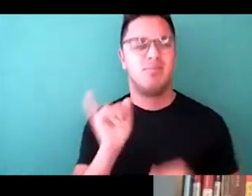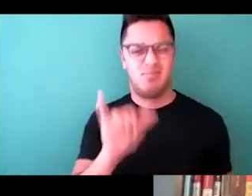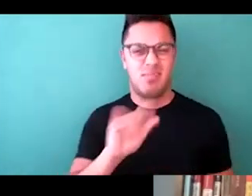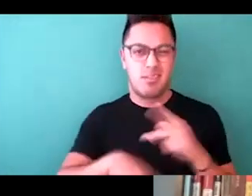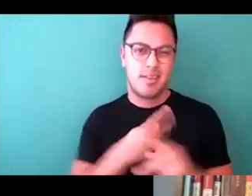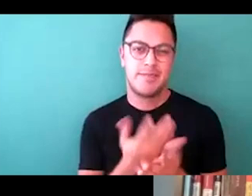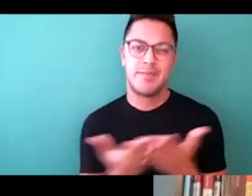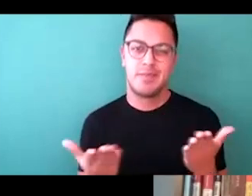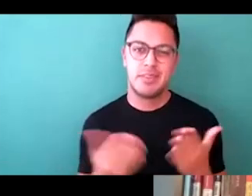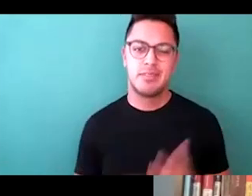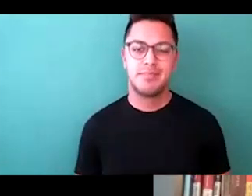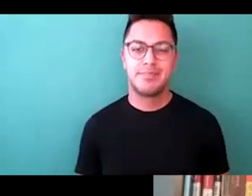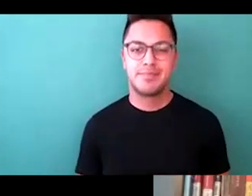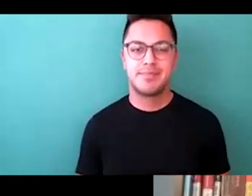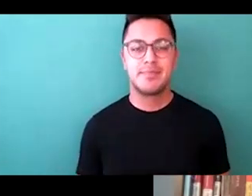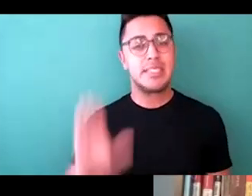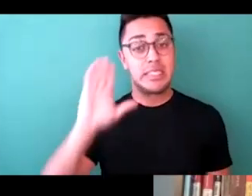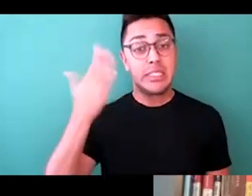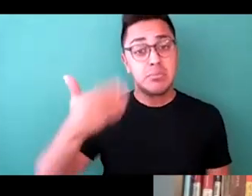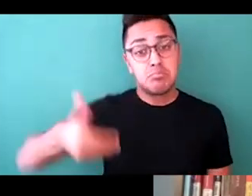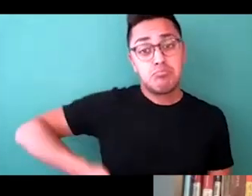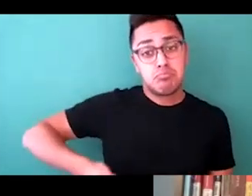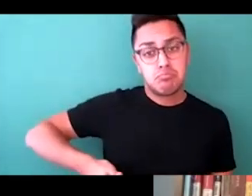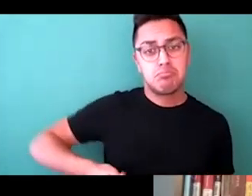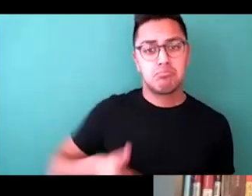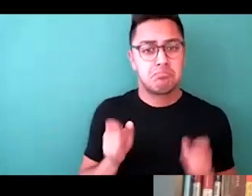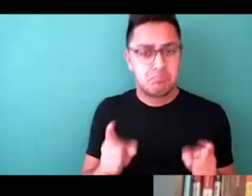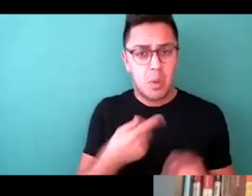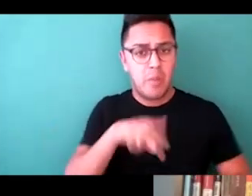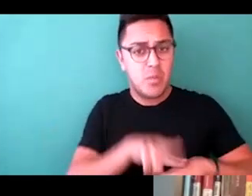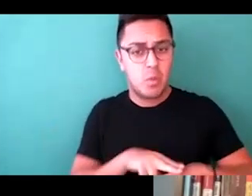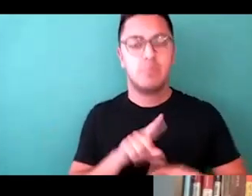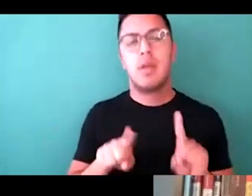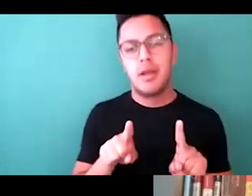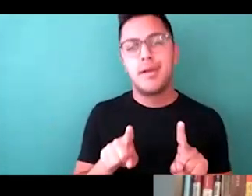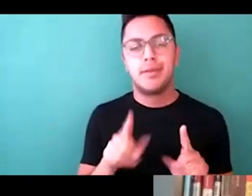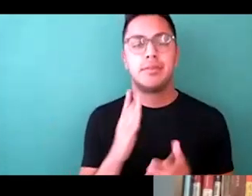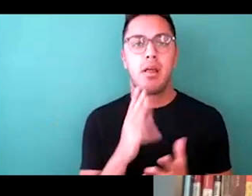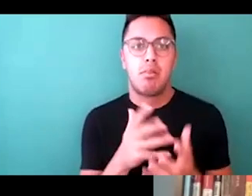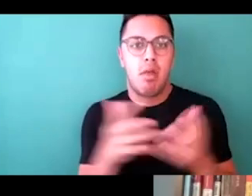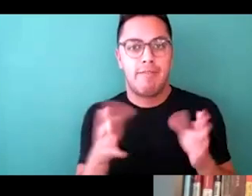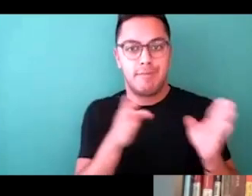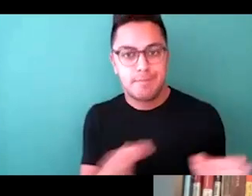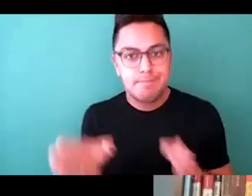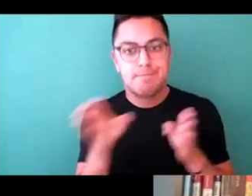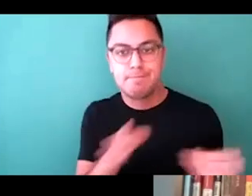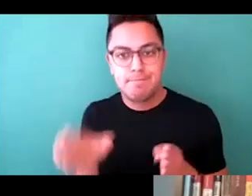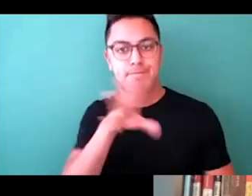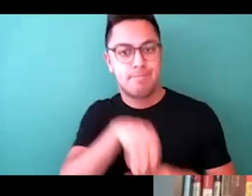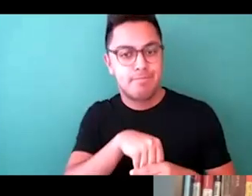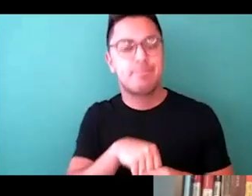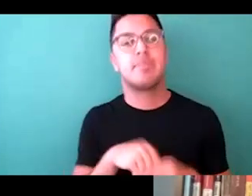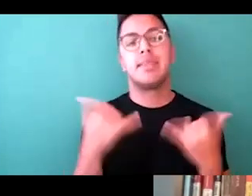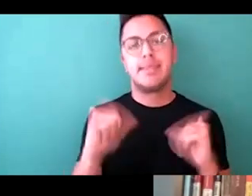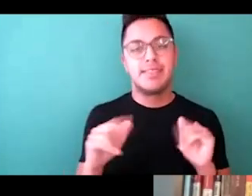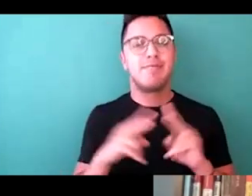It seems very intuitive, but there's a lot of moving parts that kind of go into it, but still very,